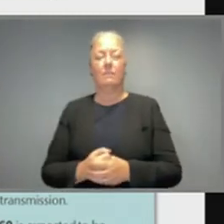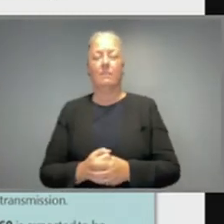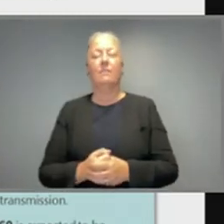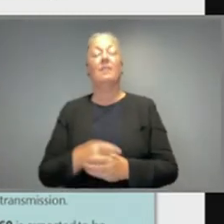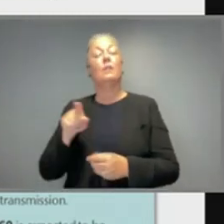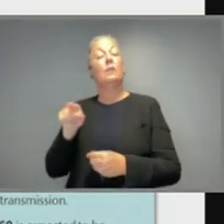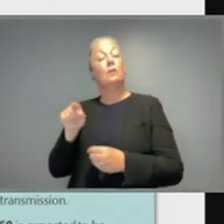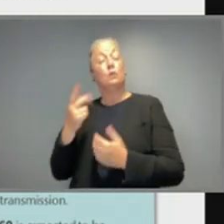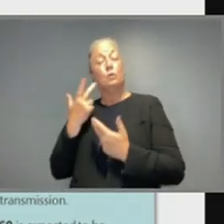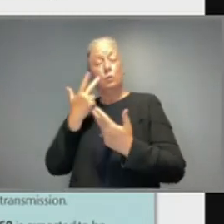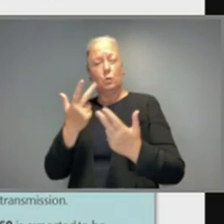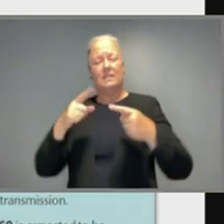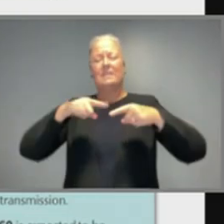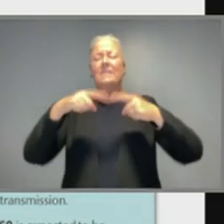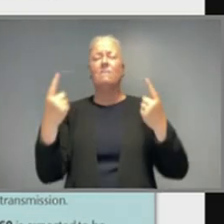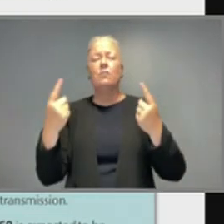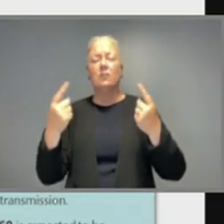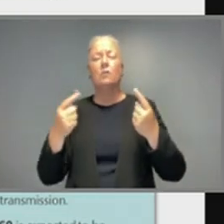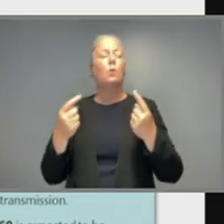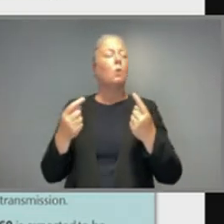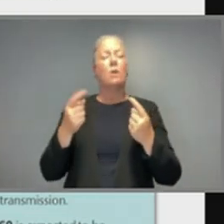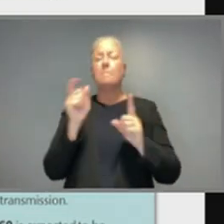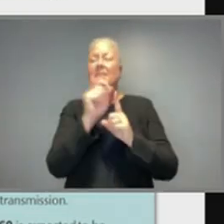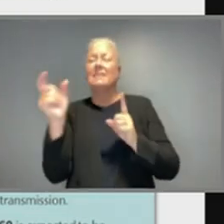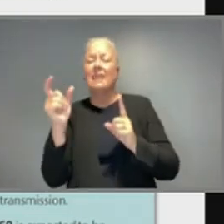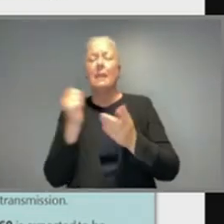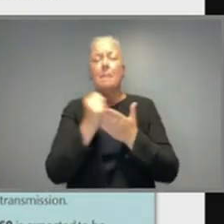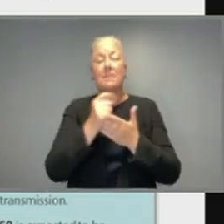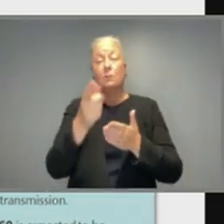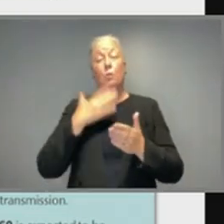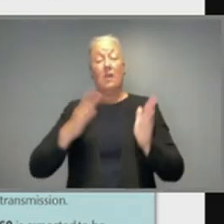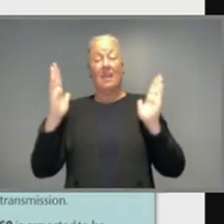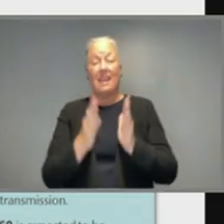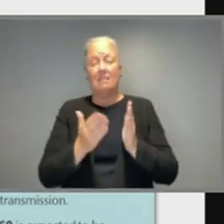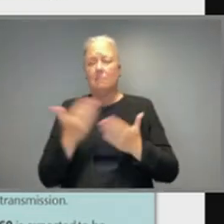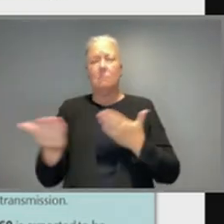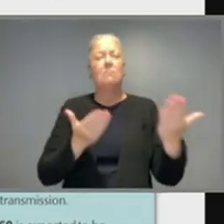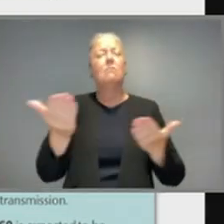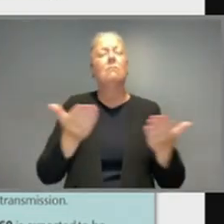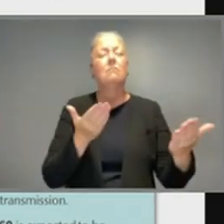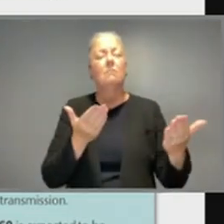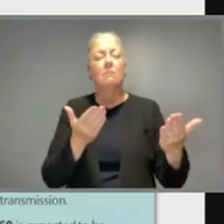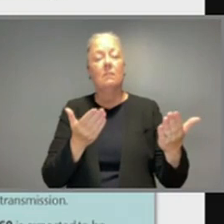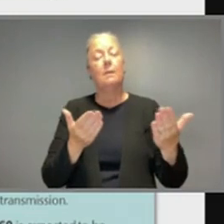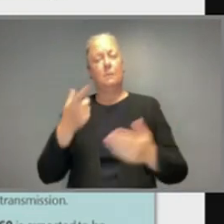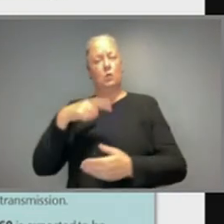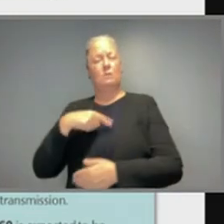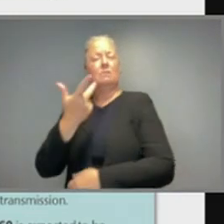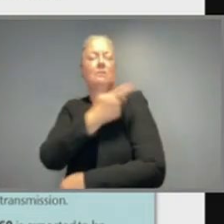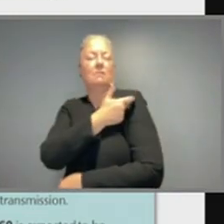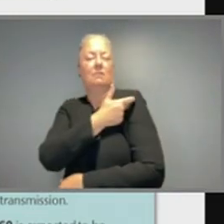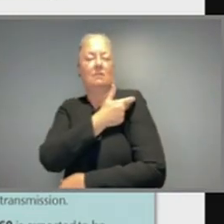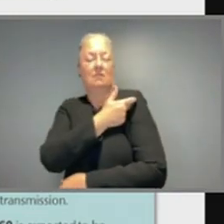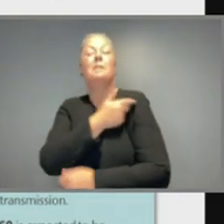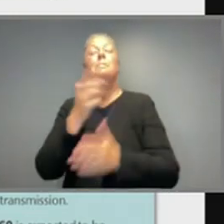that for different levels of coverage, we're able to reduce transmission through vaccination to the extent that the need for prolonged lockdowns to